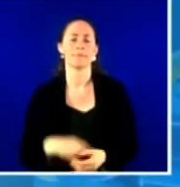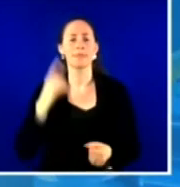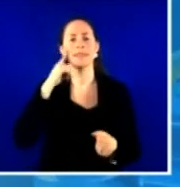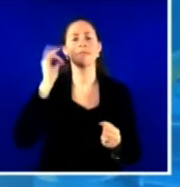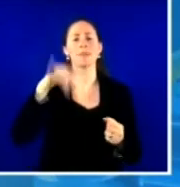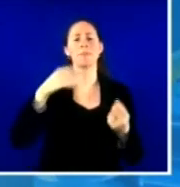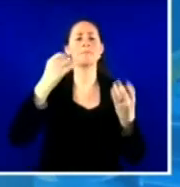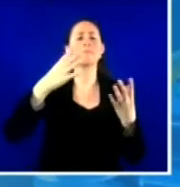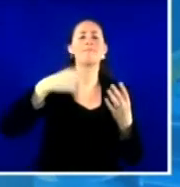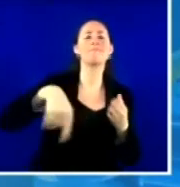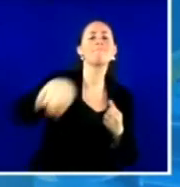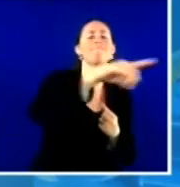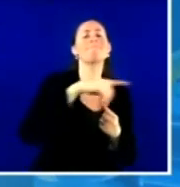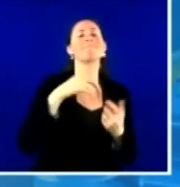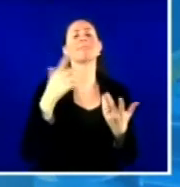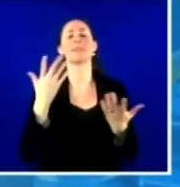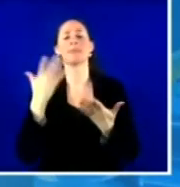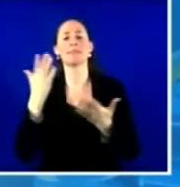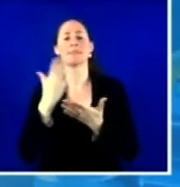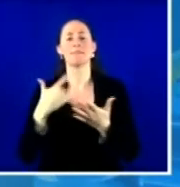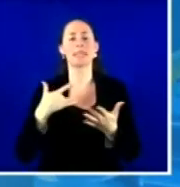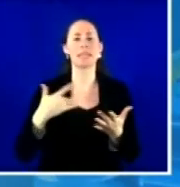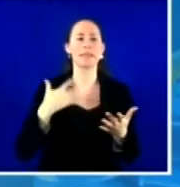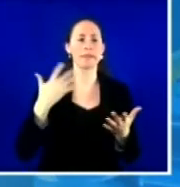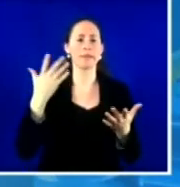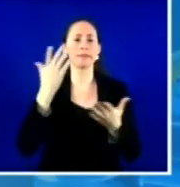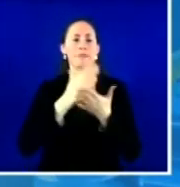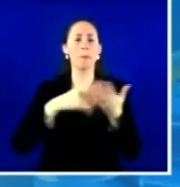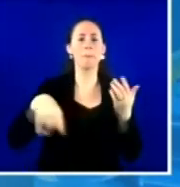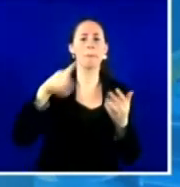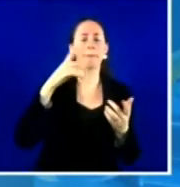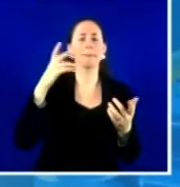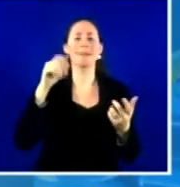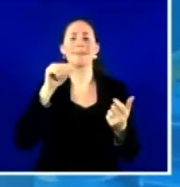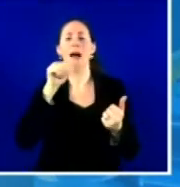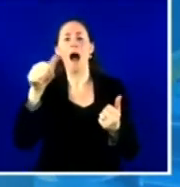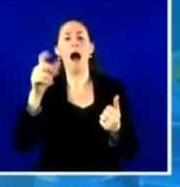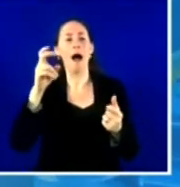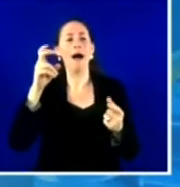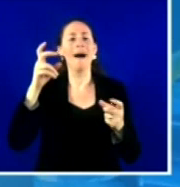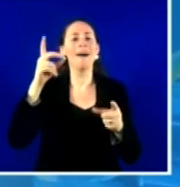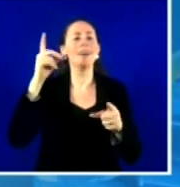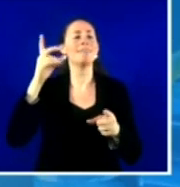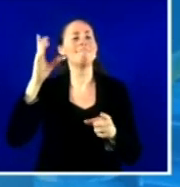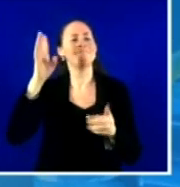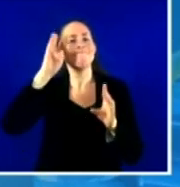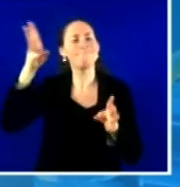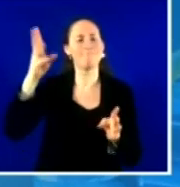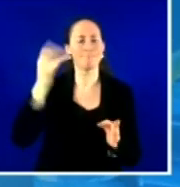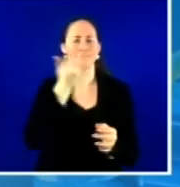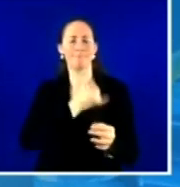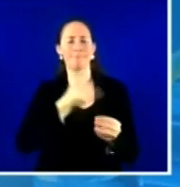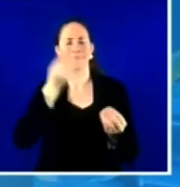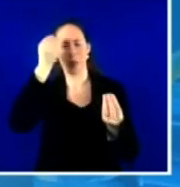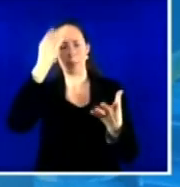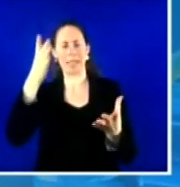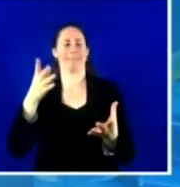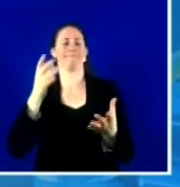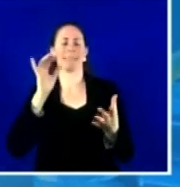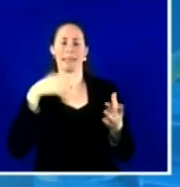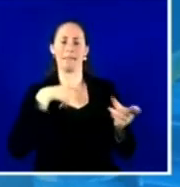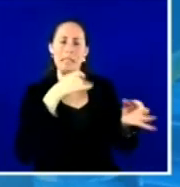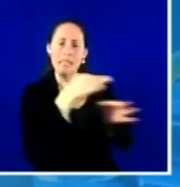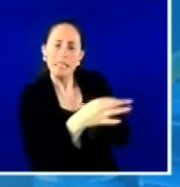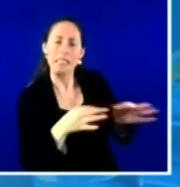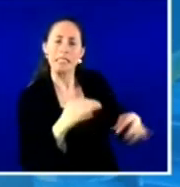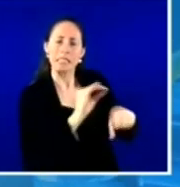and, and that in some ways, sometimes that's easier to deal with. Sometimes that's harder. Right. Um, and so I think, you know, some